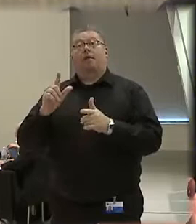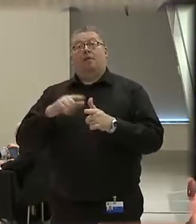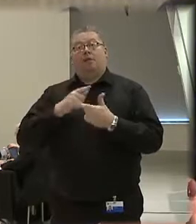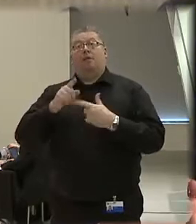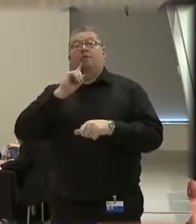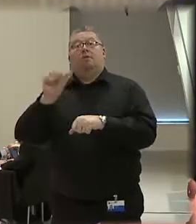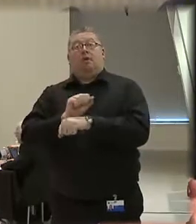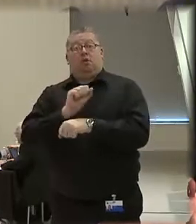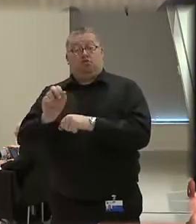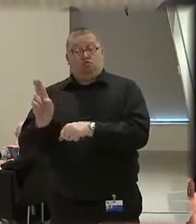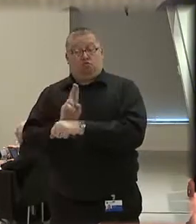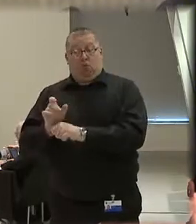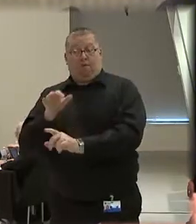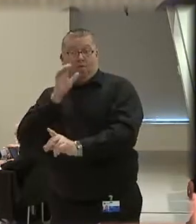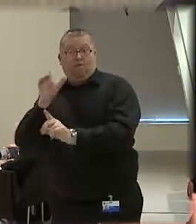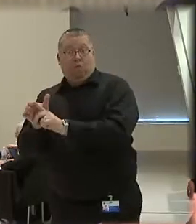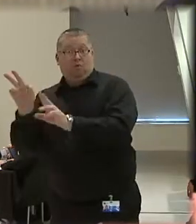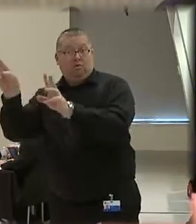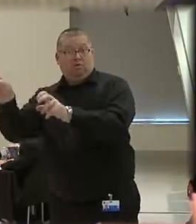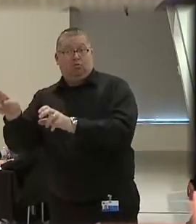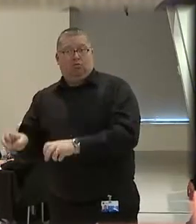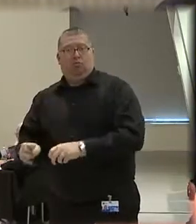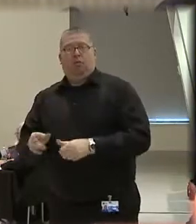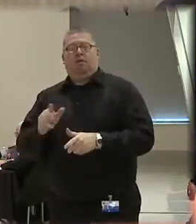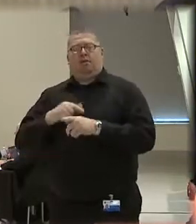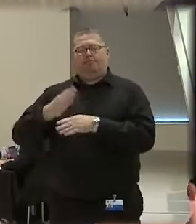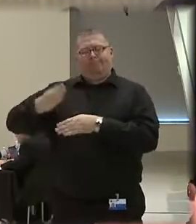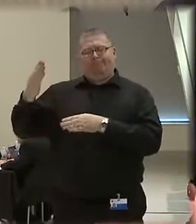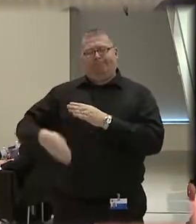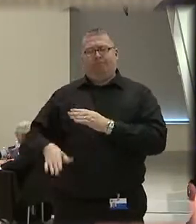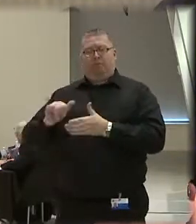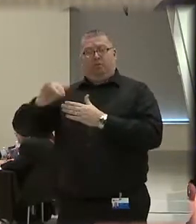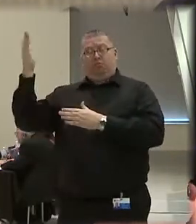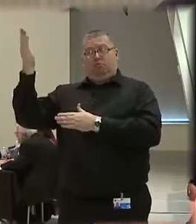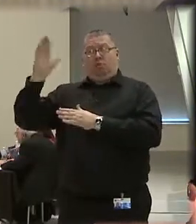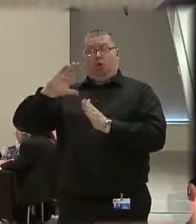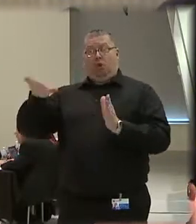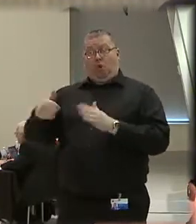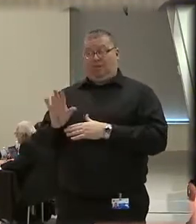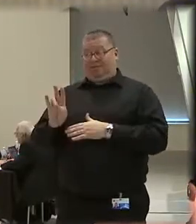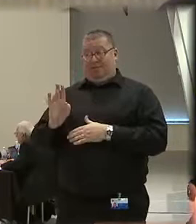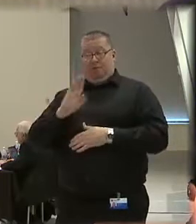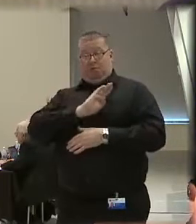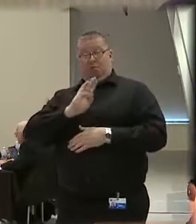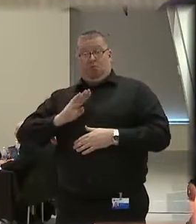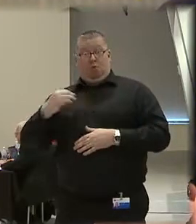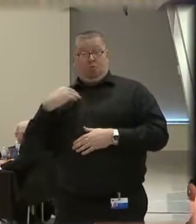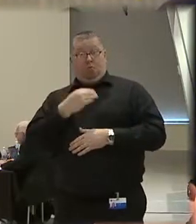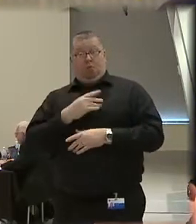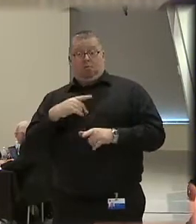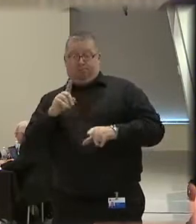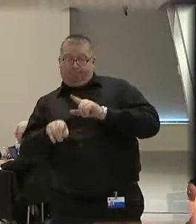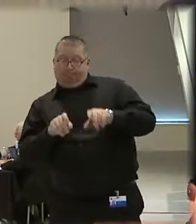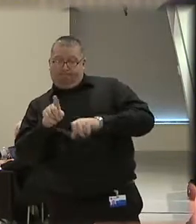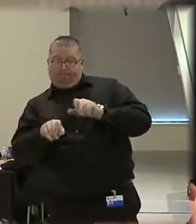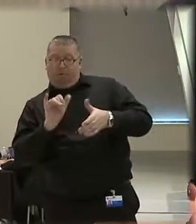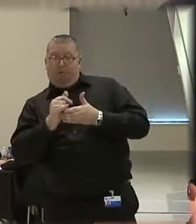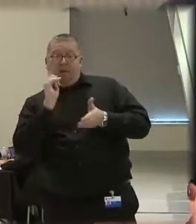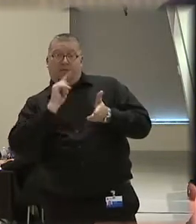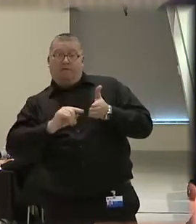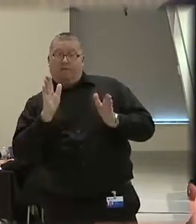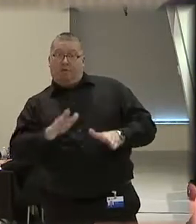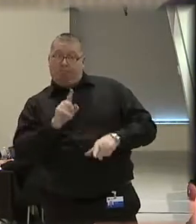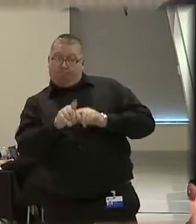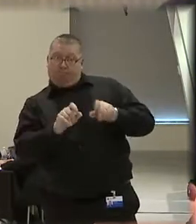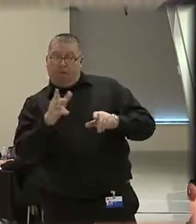force. At the conclusion of the presentation, all members of the board are permitted to ask questions of the investigator and the